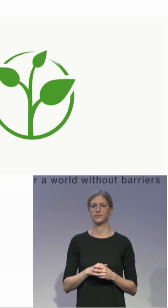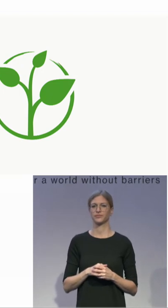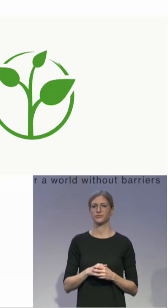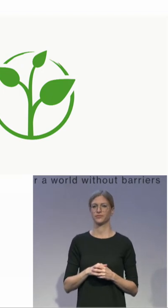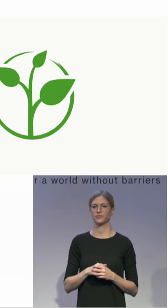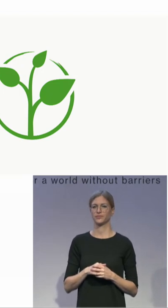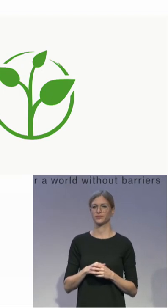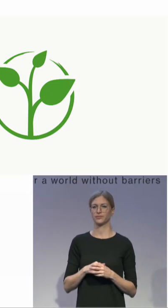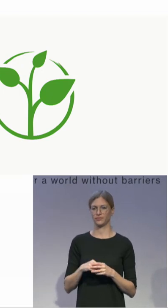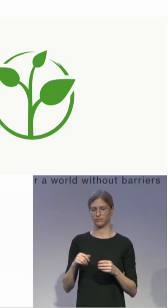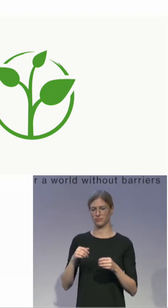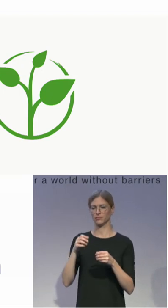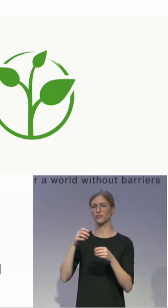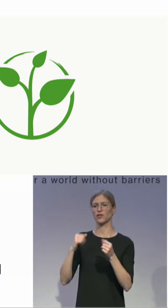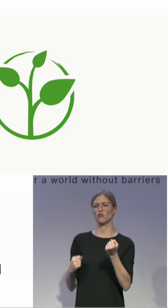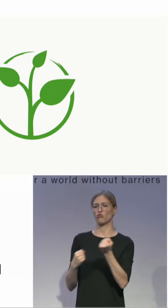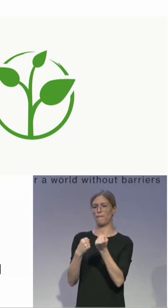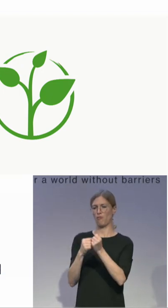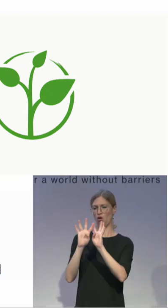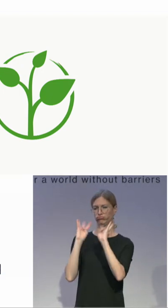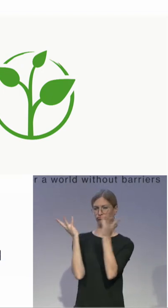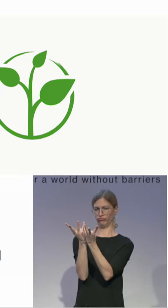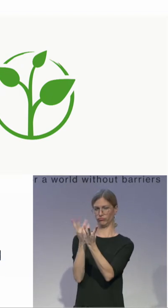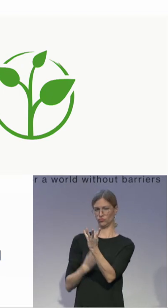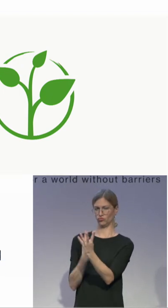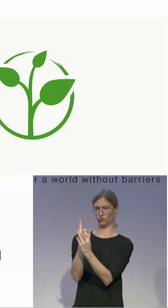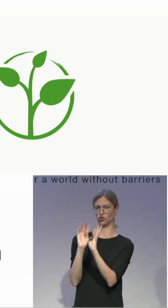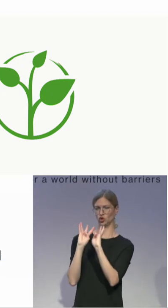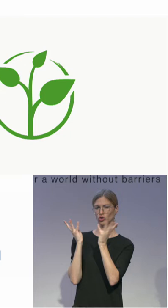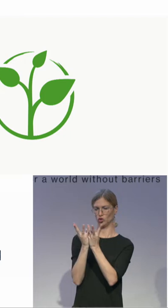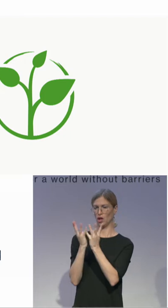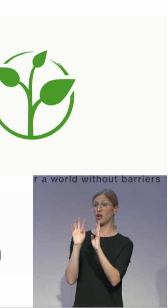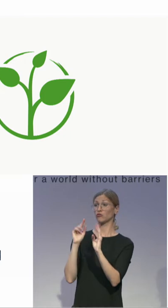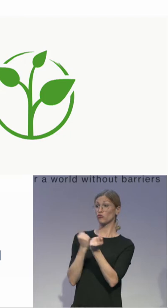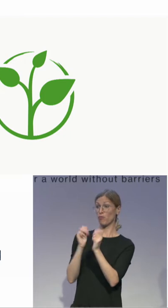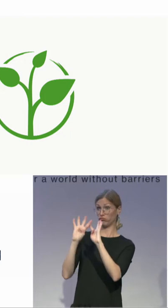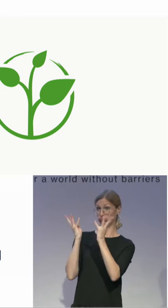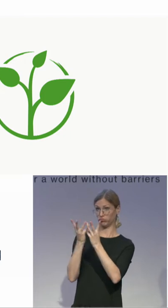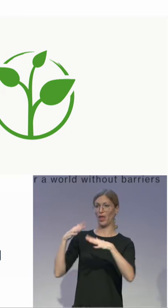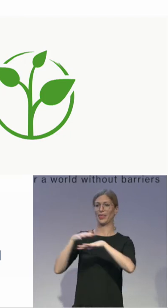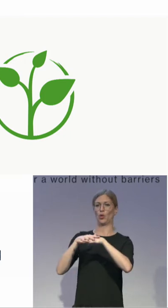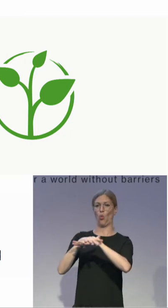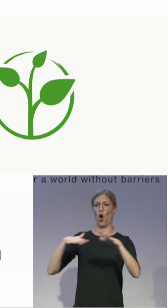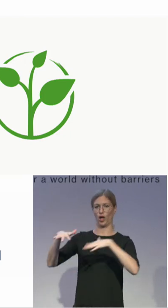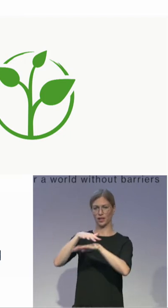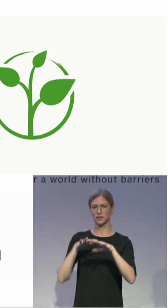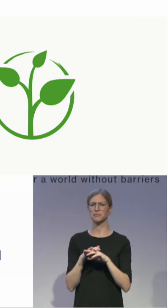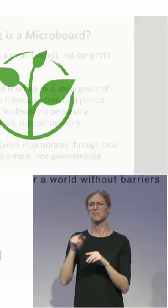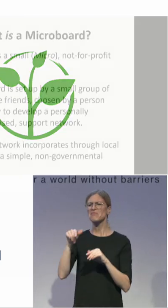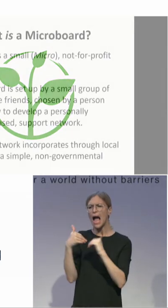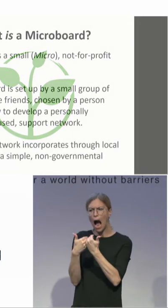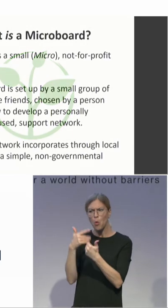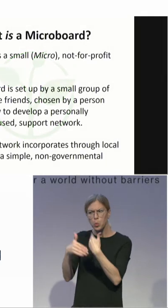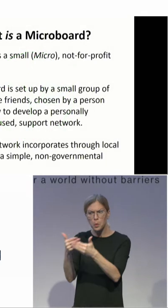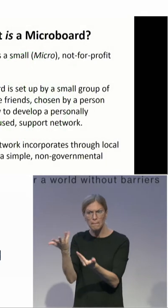are personally chosen small support networks. And Linda will explain us how that works. Thanks. What am I doing wrong